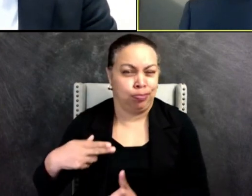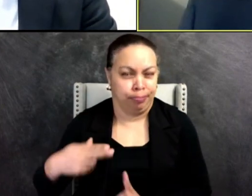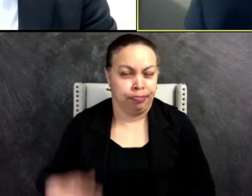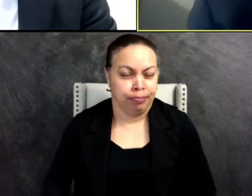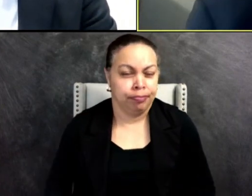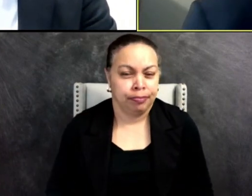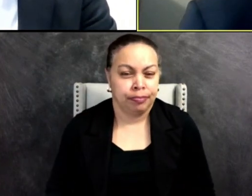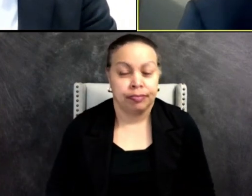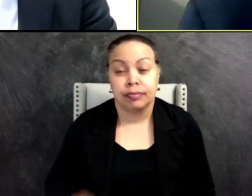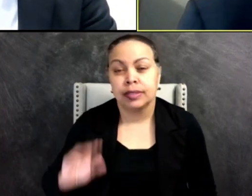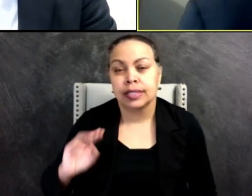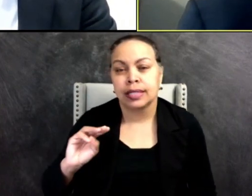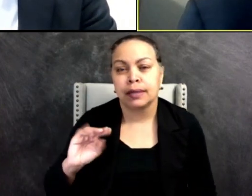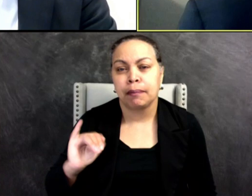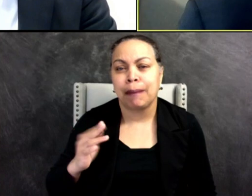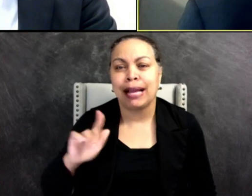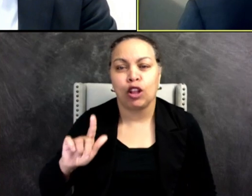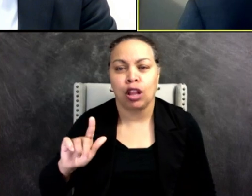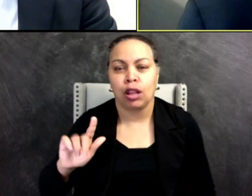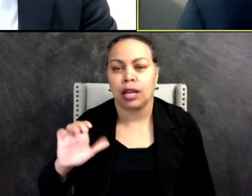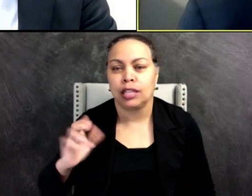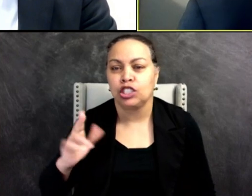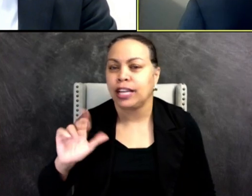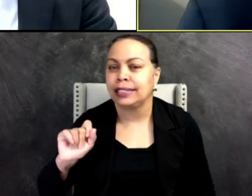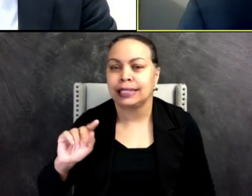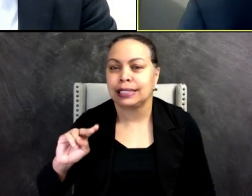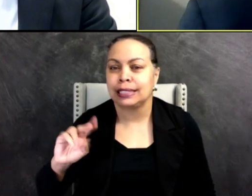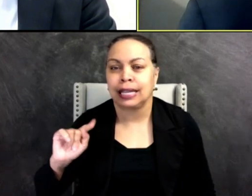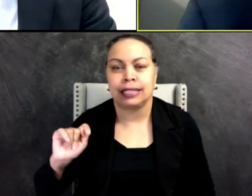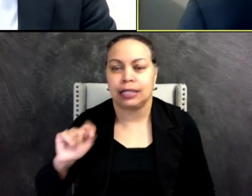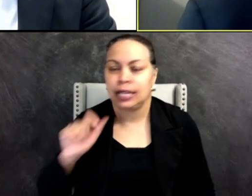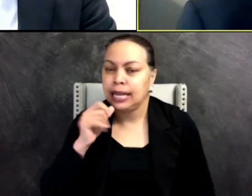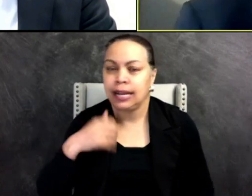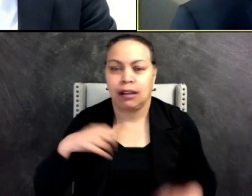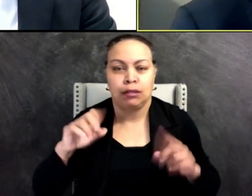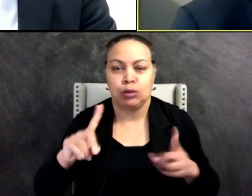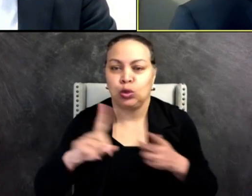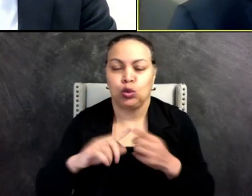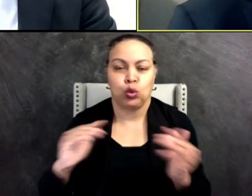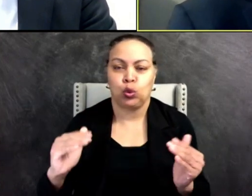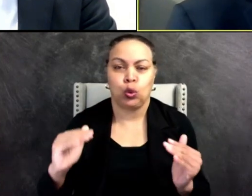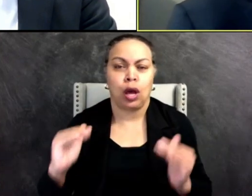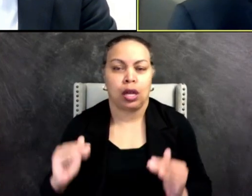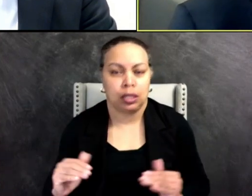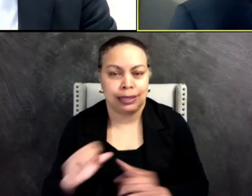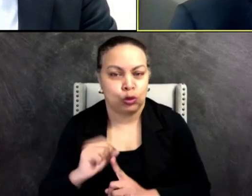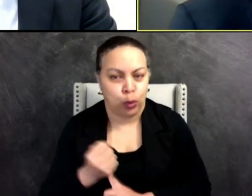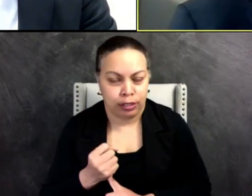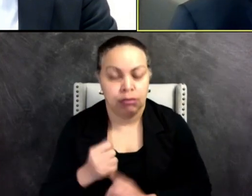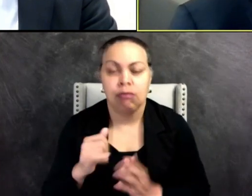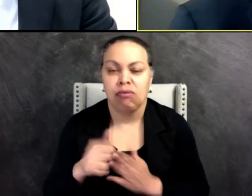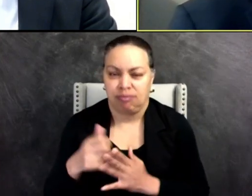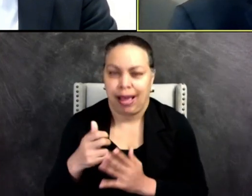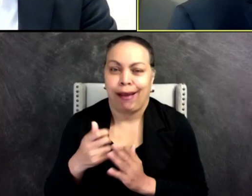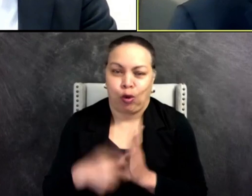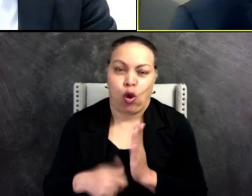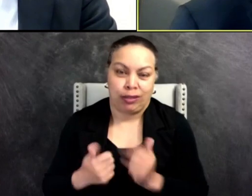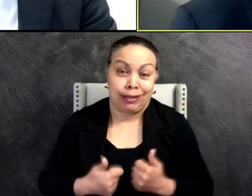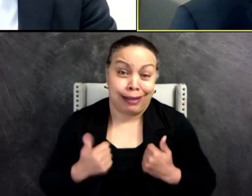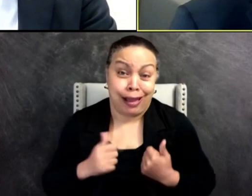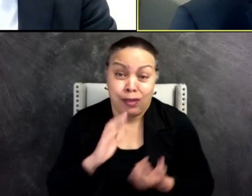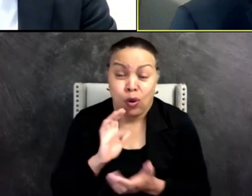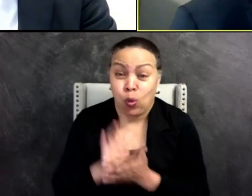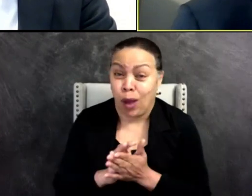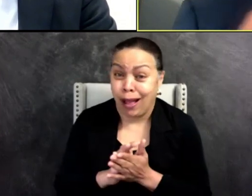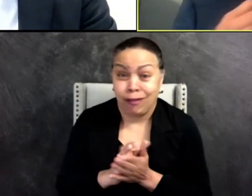Michael Chesna didn't have a chance to de-escalate and it cost him his life. It made his wife a widow and his children